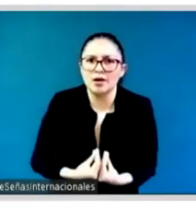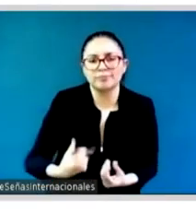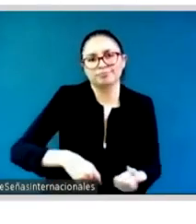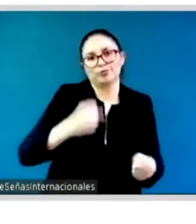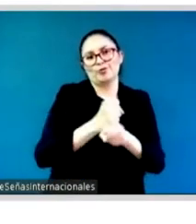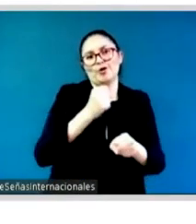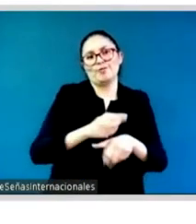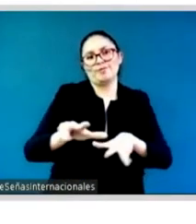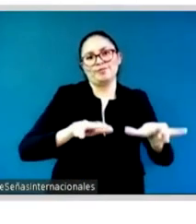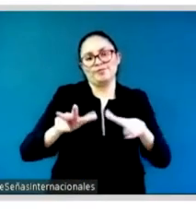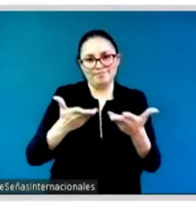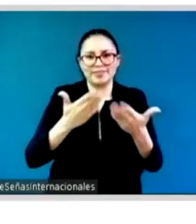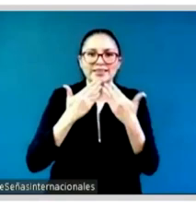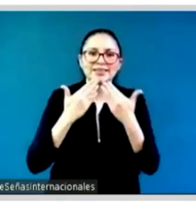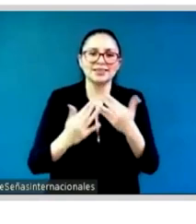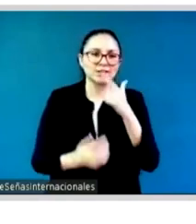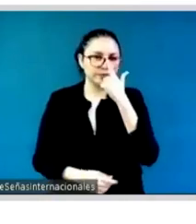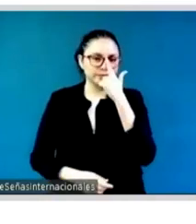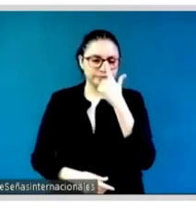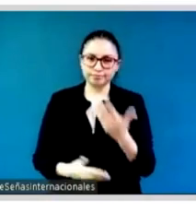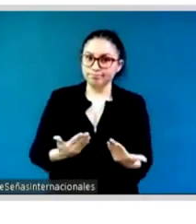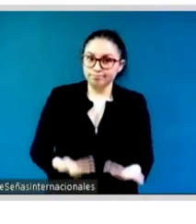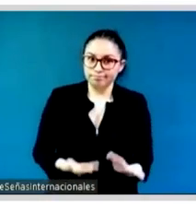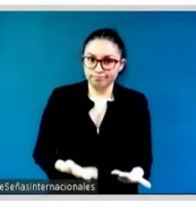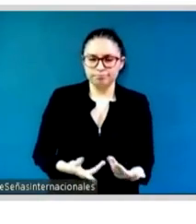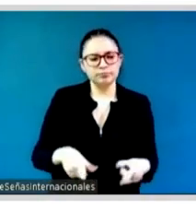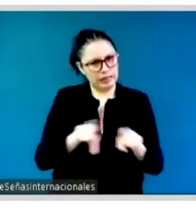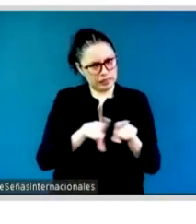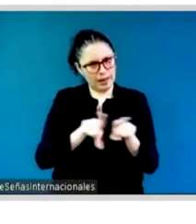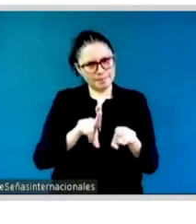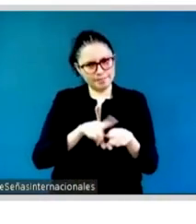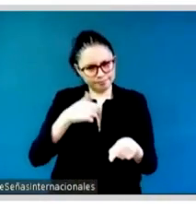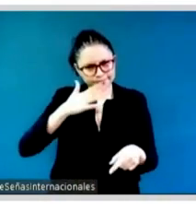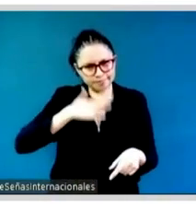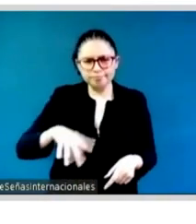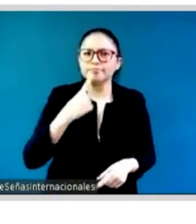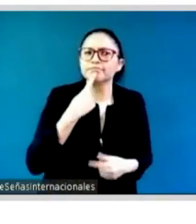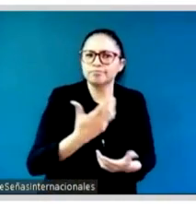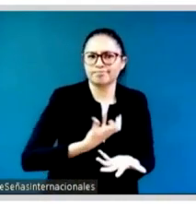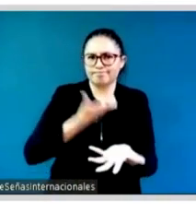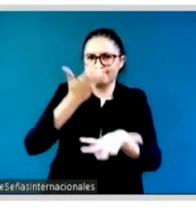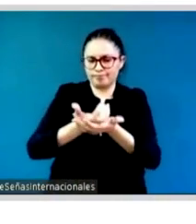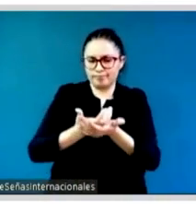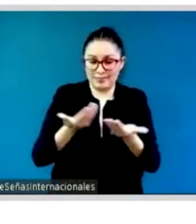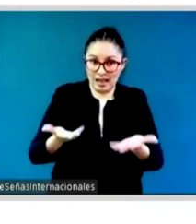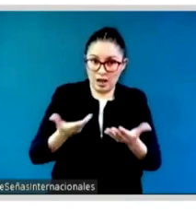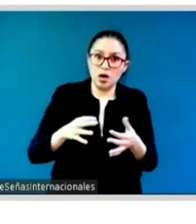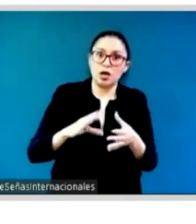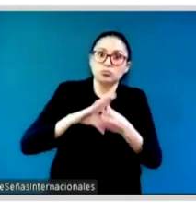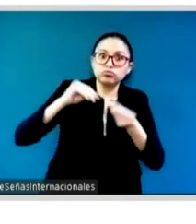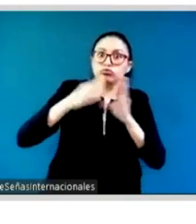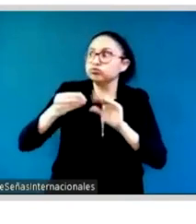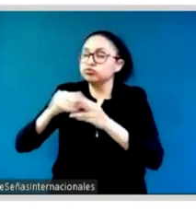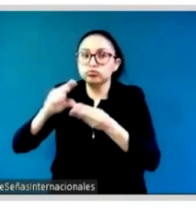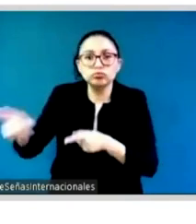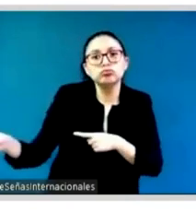a panel. We'll have about 25 minutes also for Q&A from the audience. So